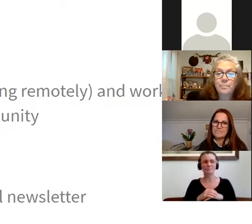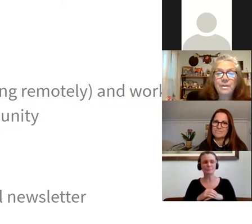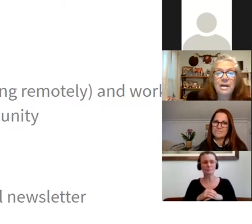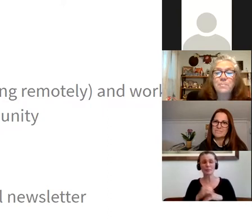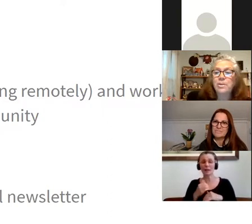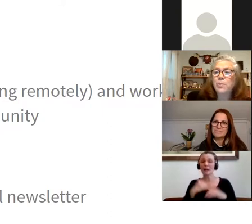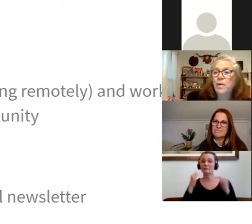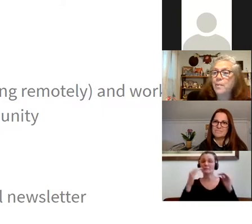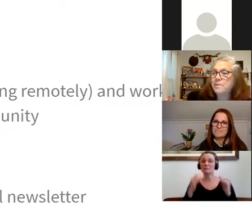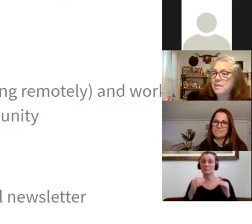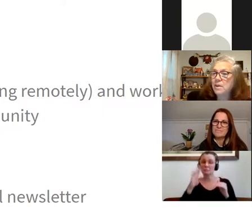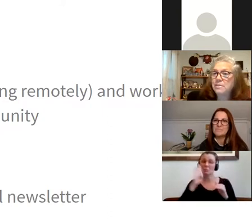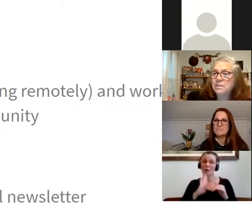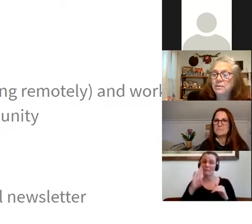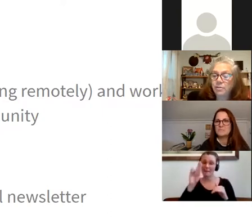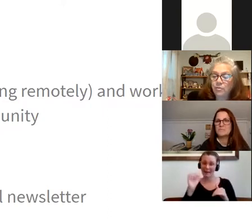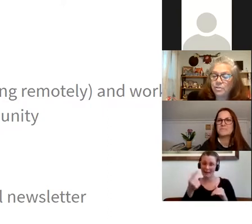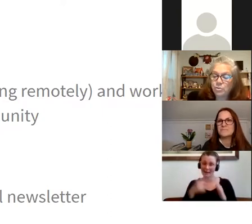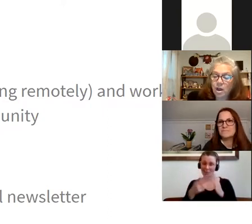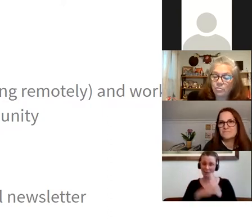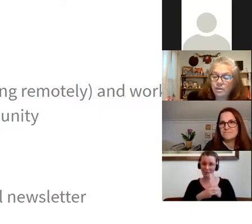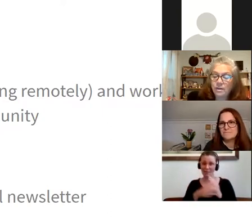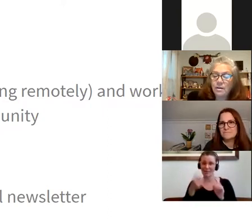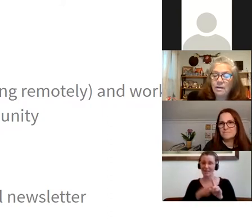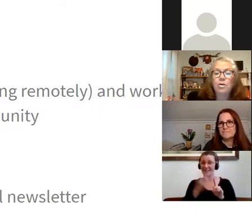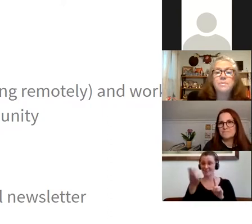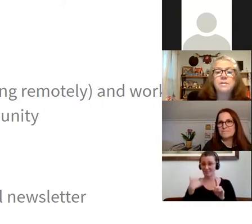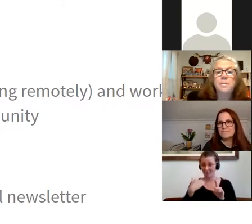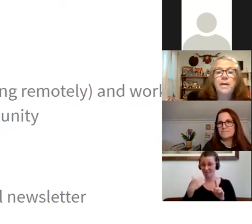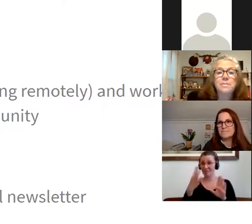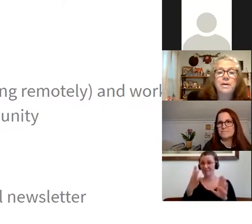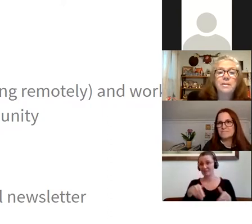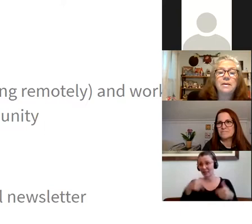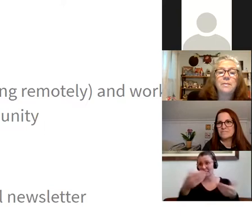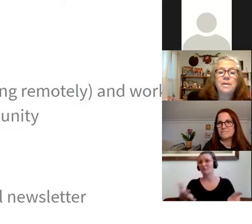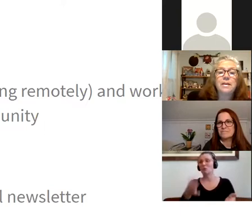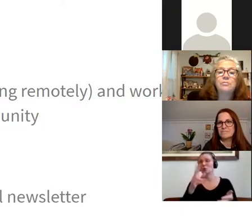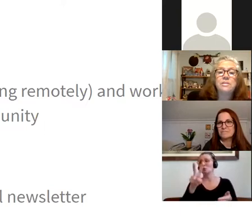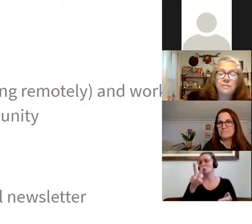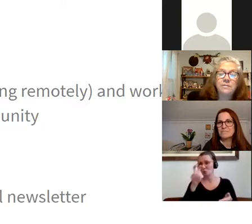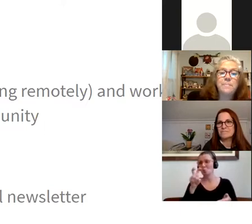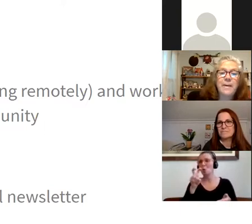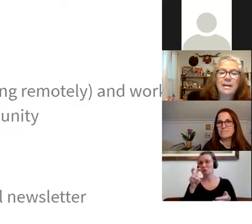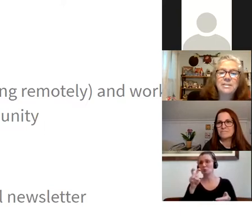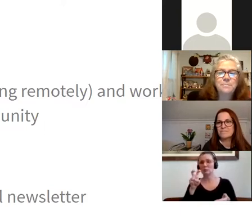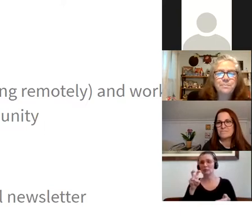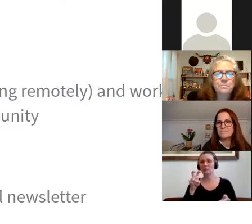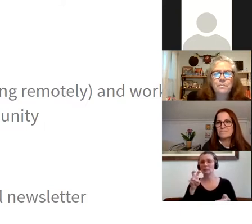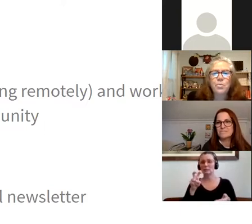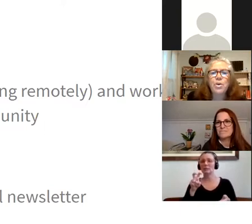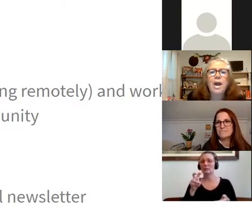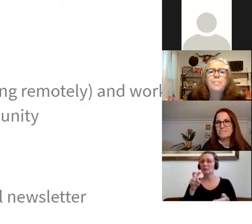program. Last month, we were happy to say we delivered over 200 homes in the past month getting receiving these bags.